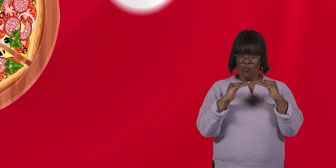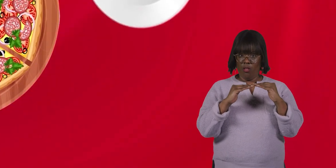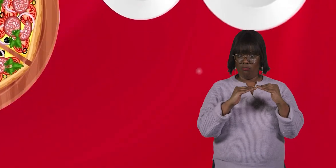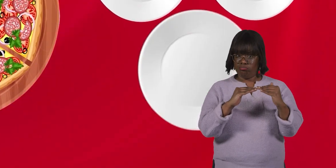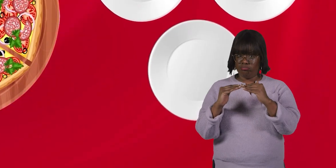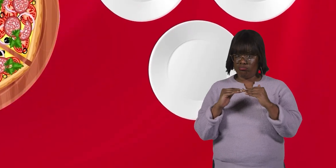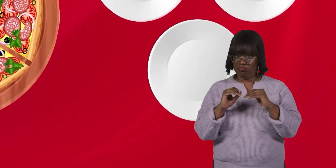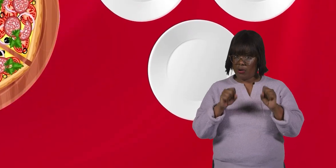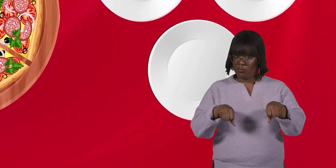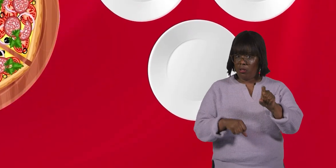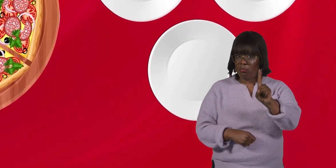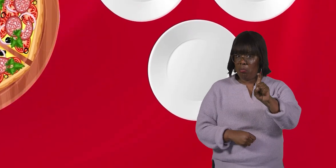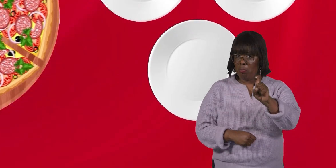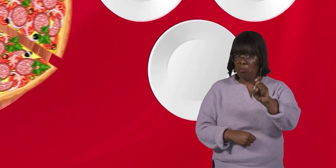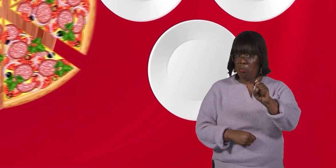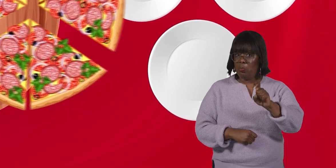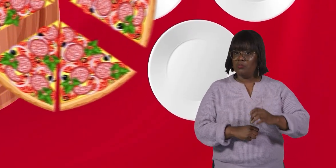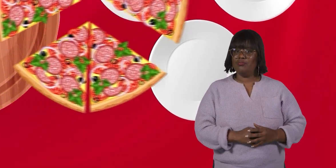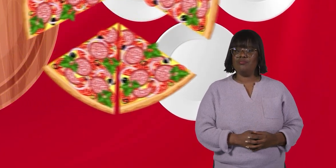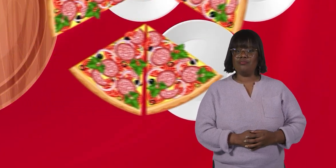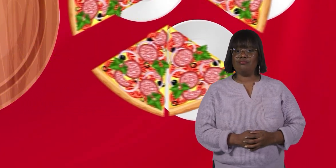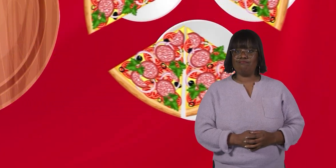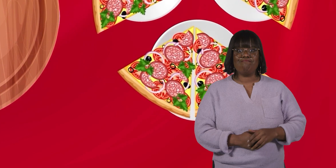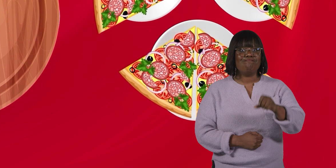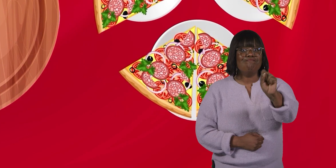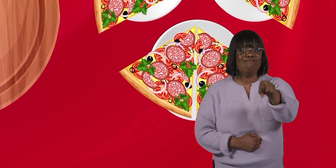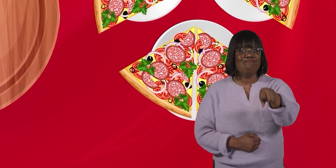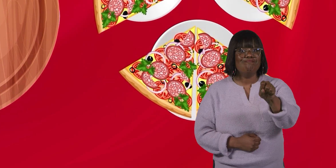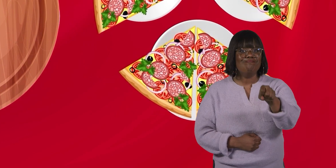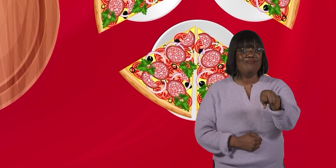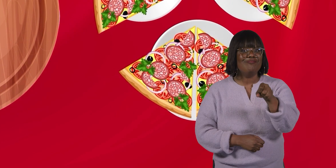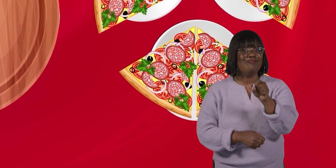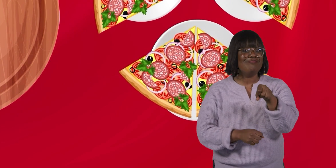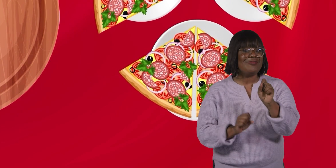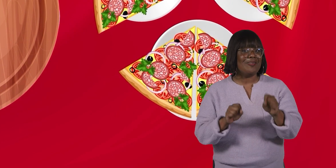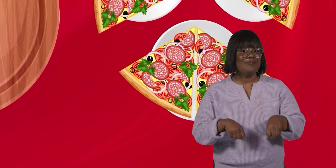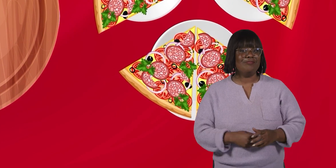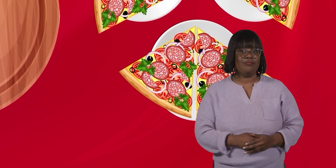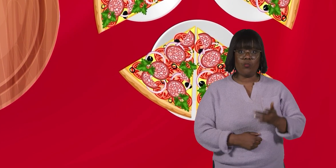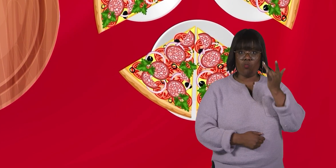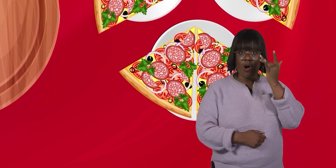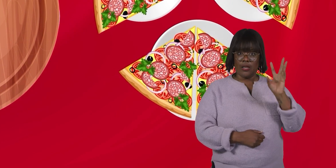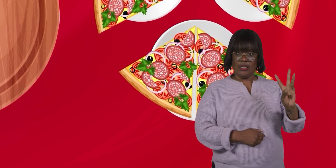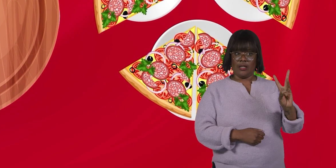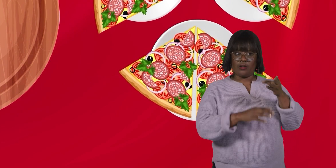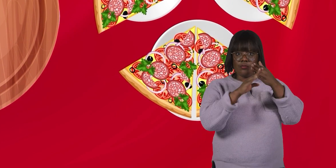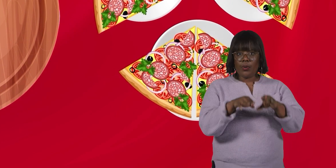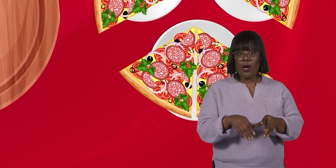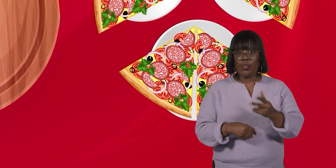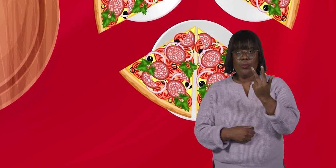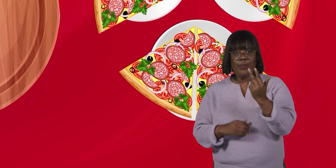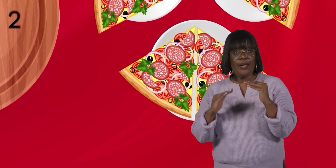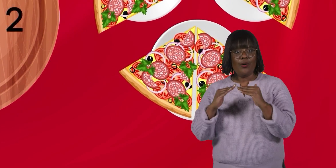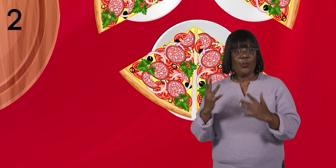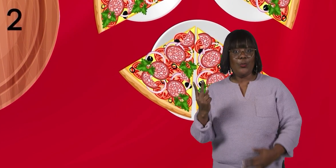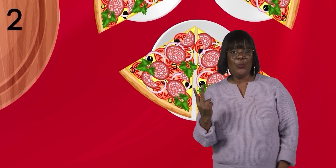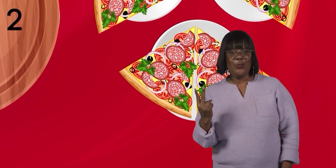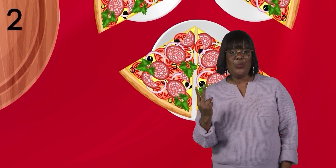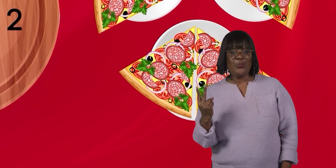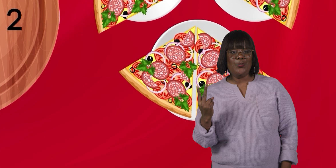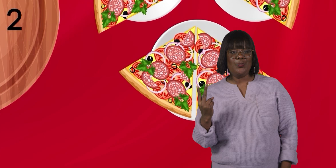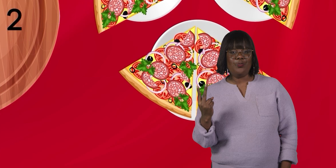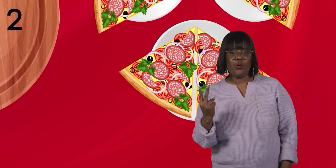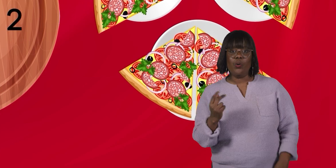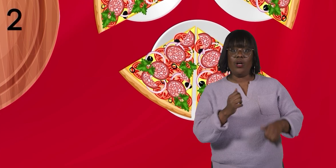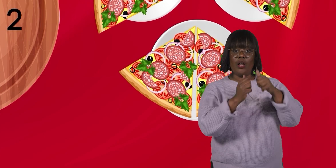to share these slices equally? Yes, it is! Because six divided by three equals two.